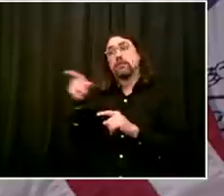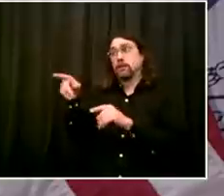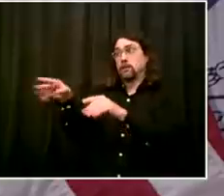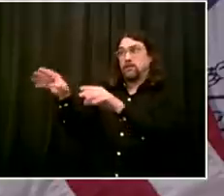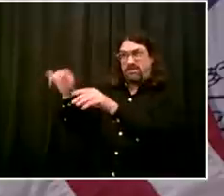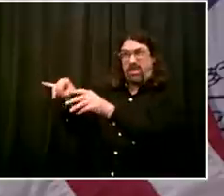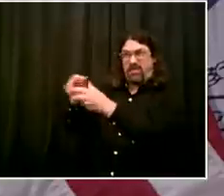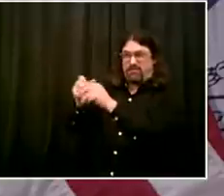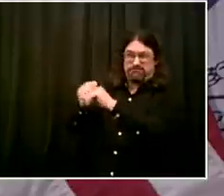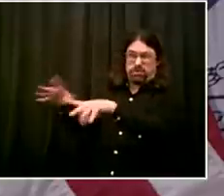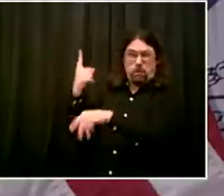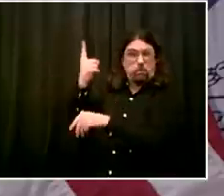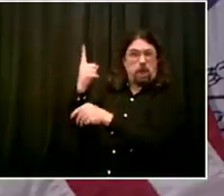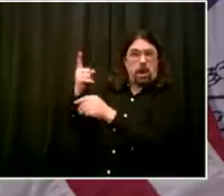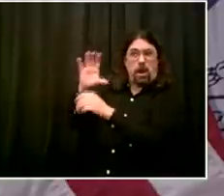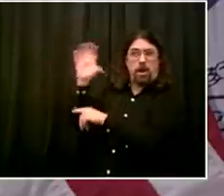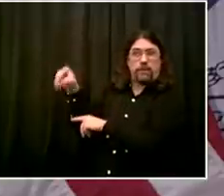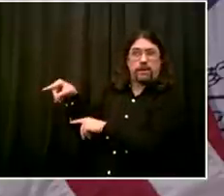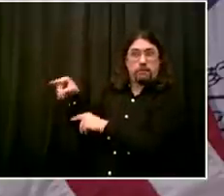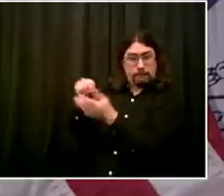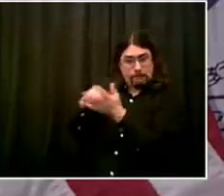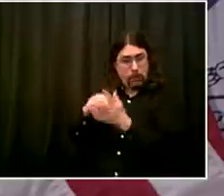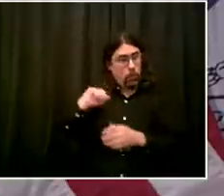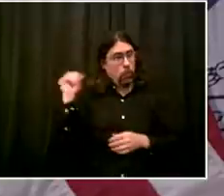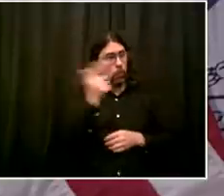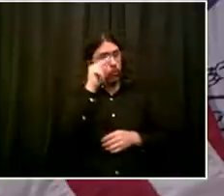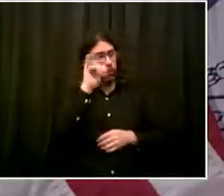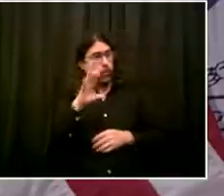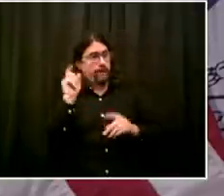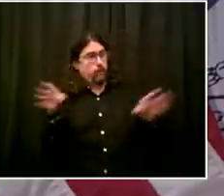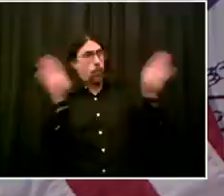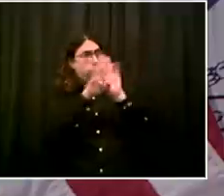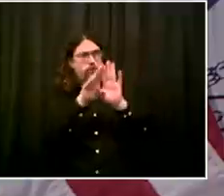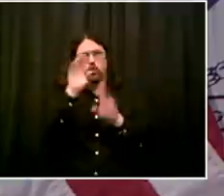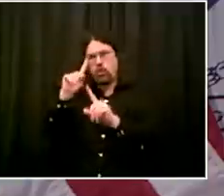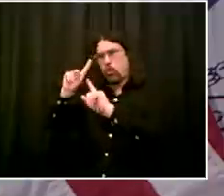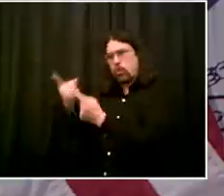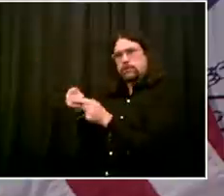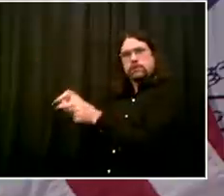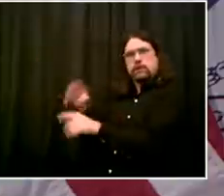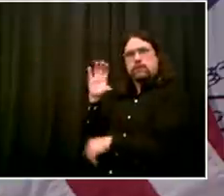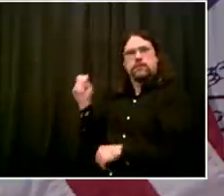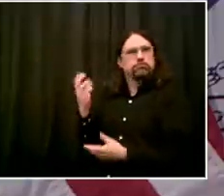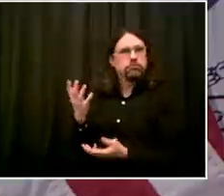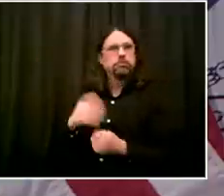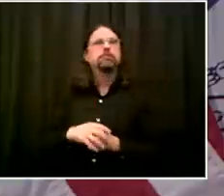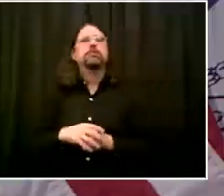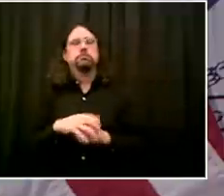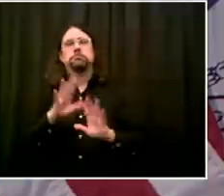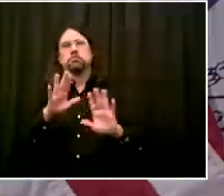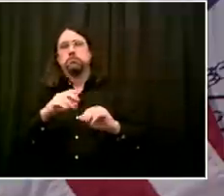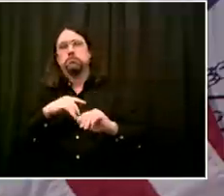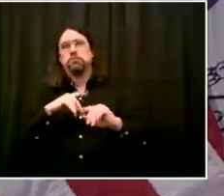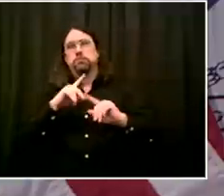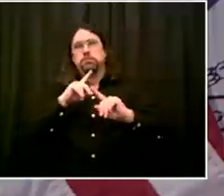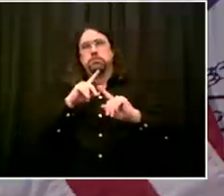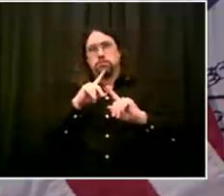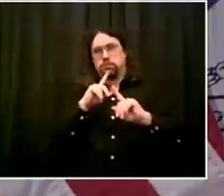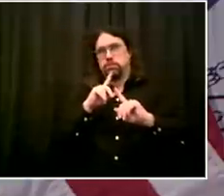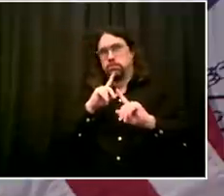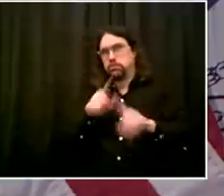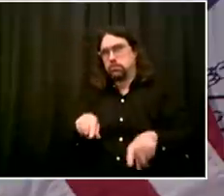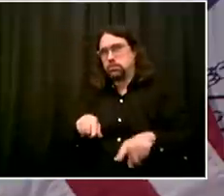with all of you, with the people of the city to really get clear the parameters with which we're approaching this. The goal